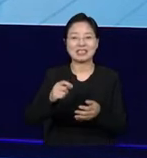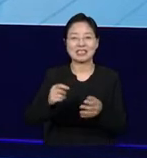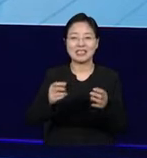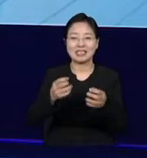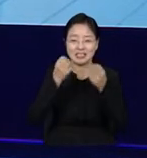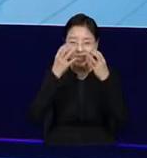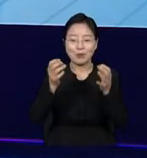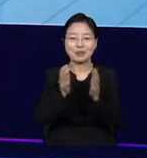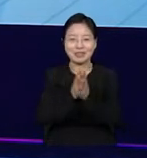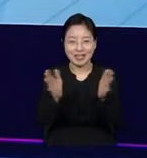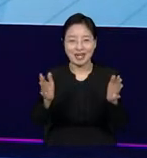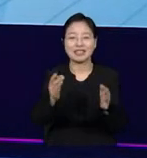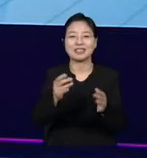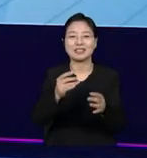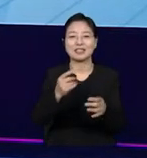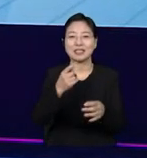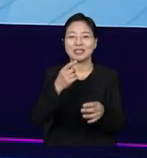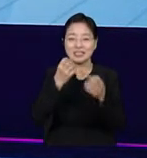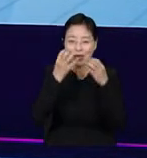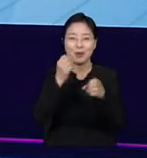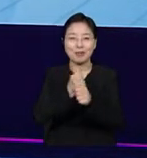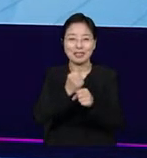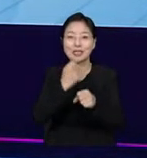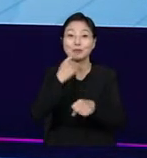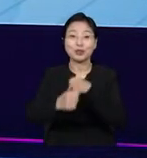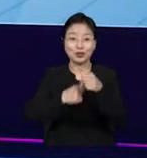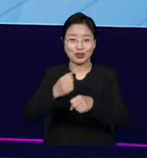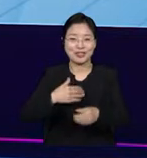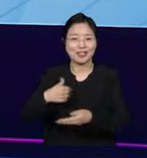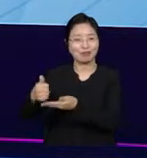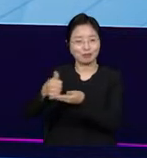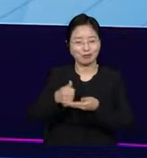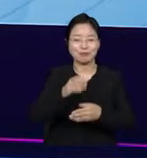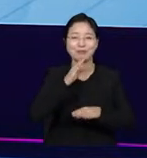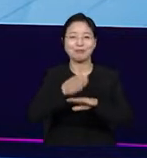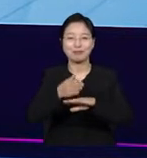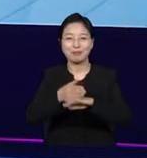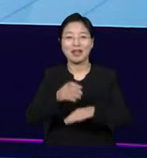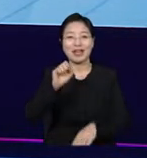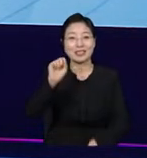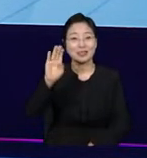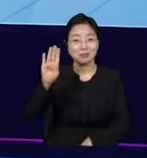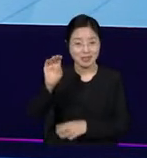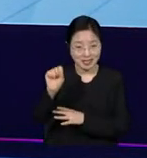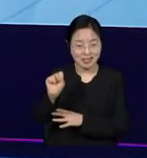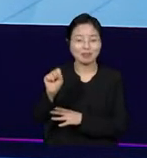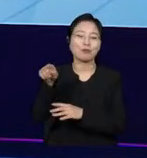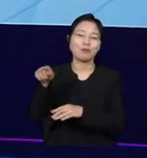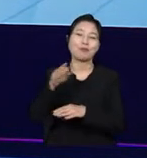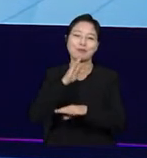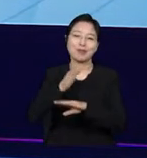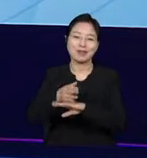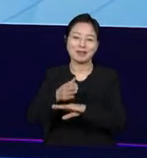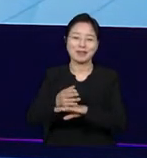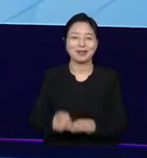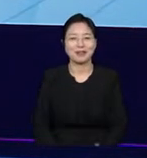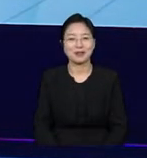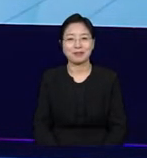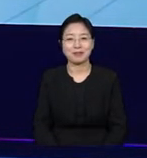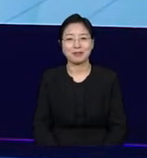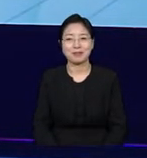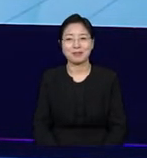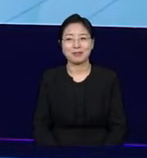and obviously a very special thank you to SBS for ensuring the space for these crucial conversations. It's not common that